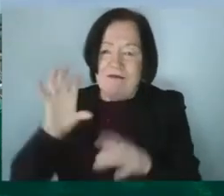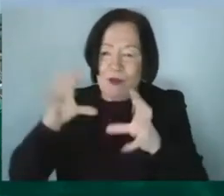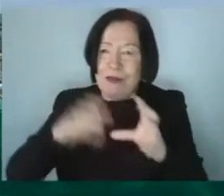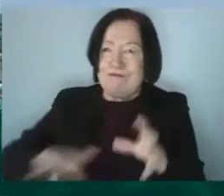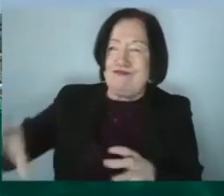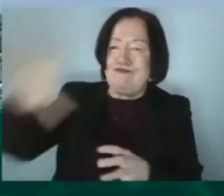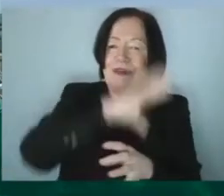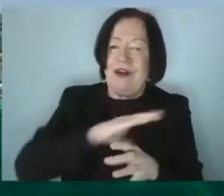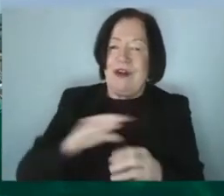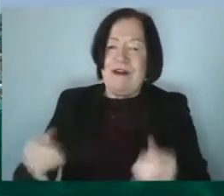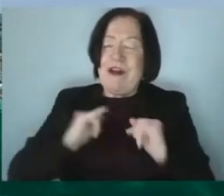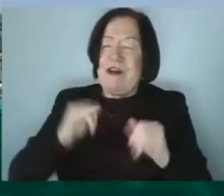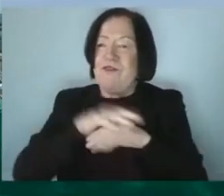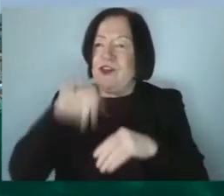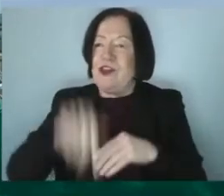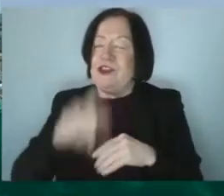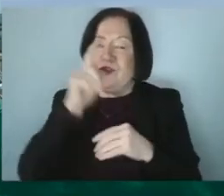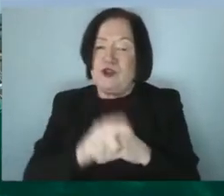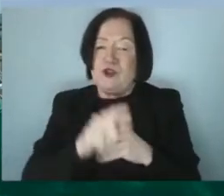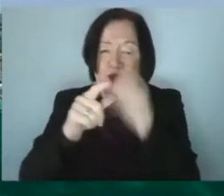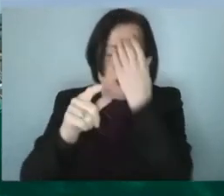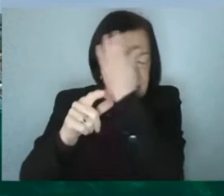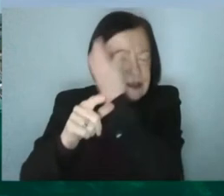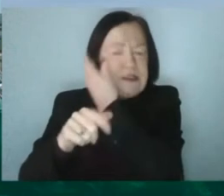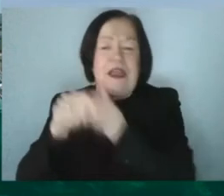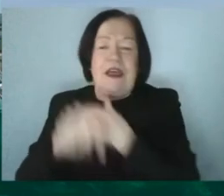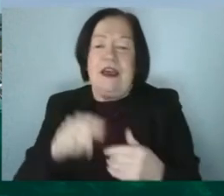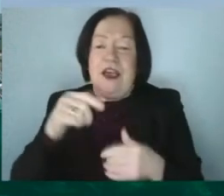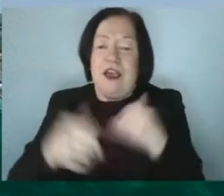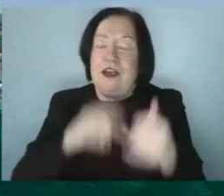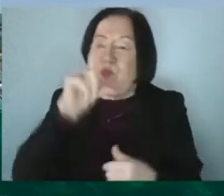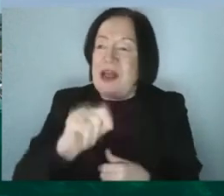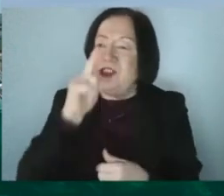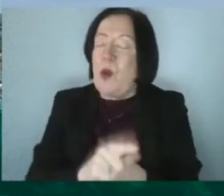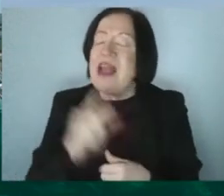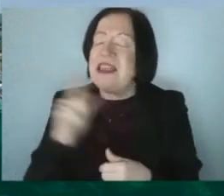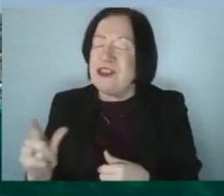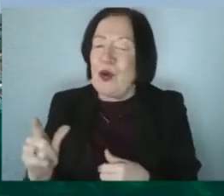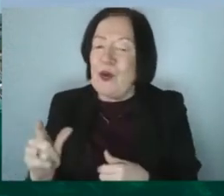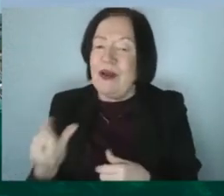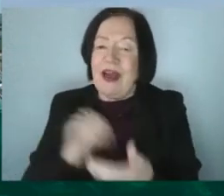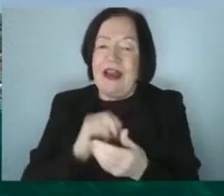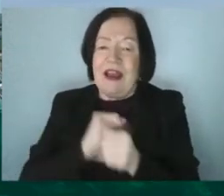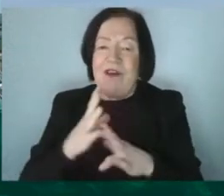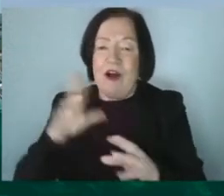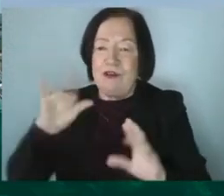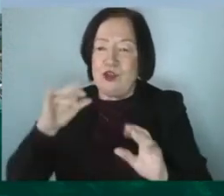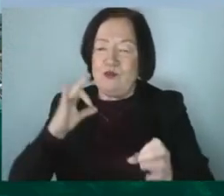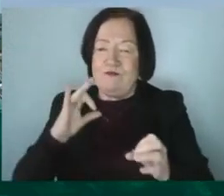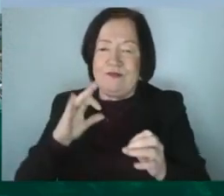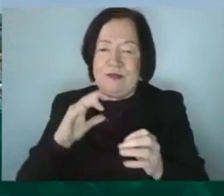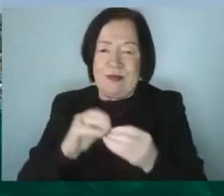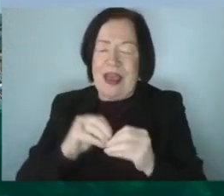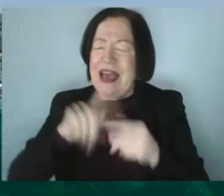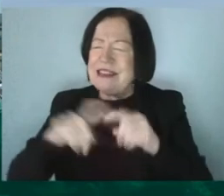fit for the 22nd of 20 the year 2022 and have all the mod cons and serve the local